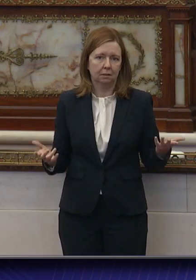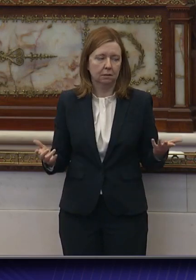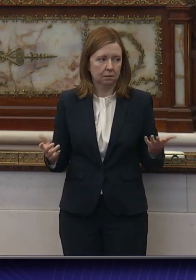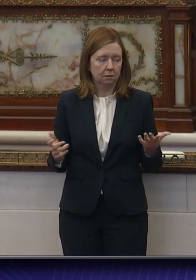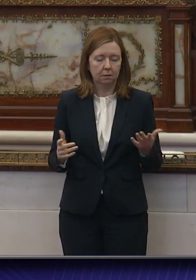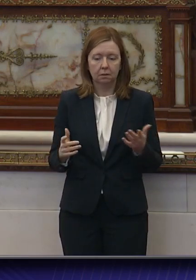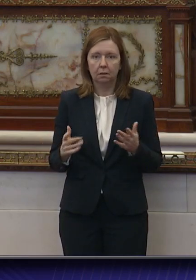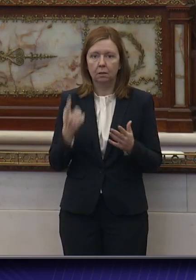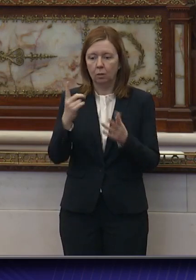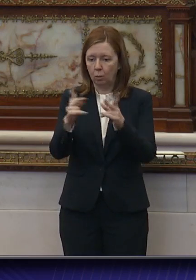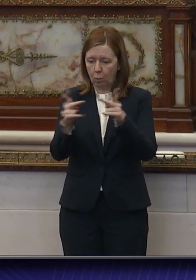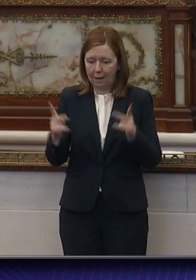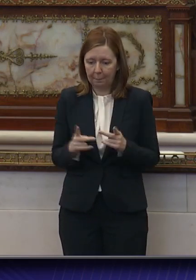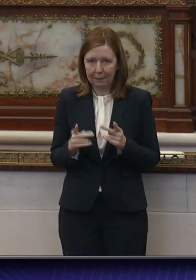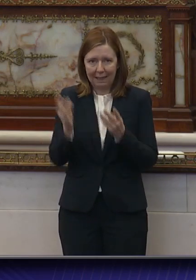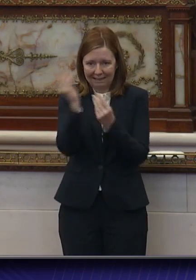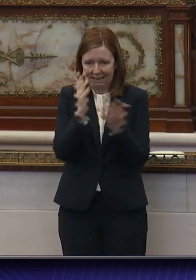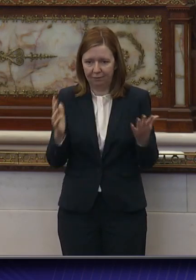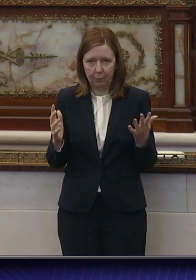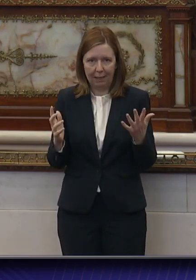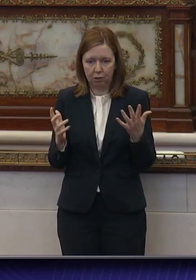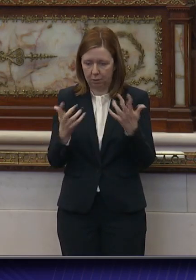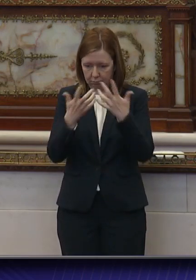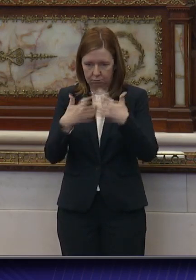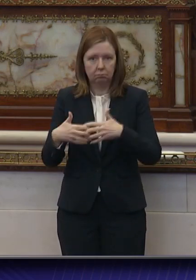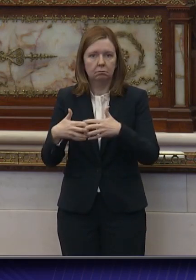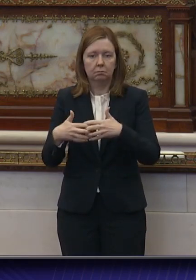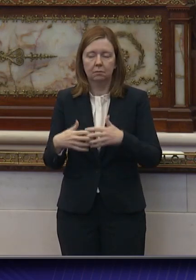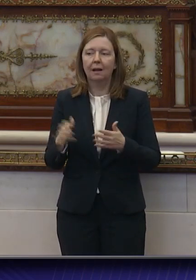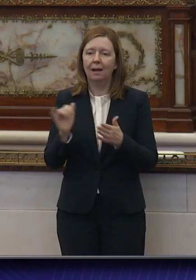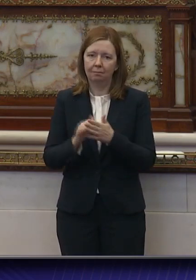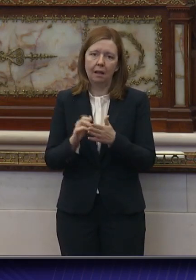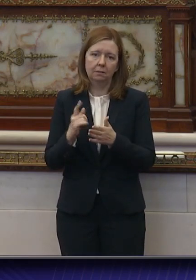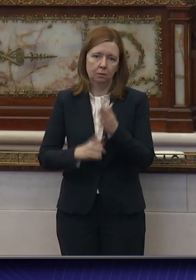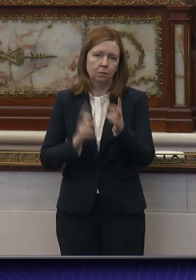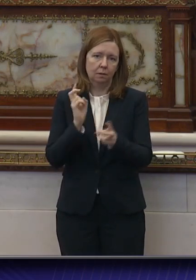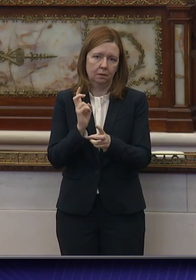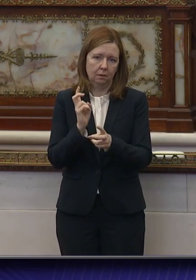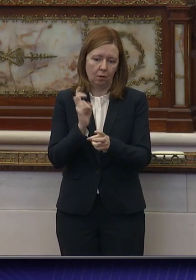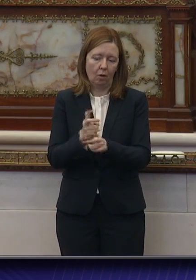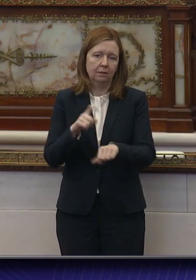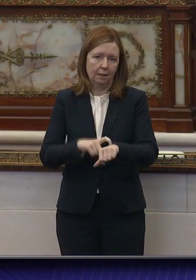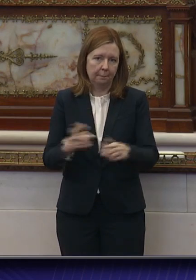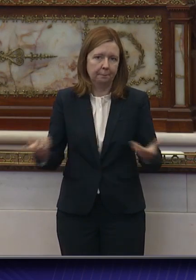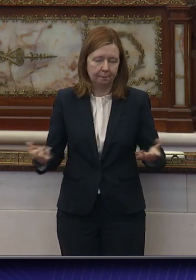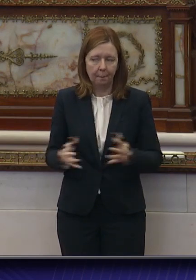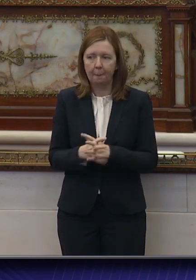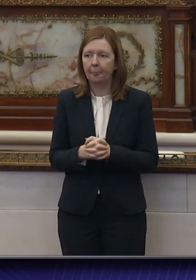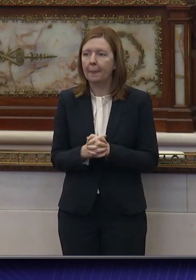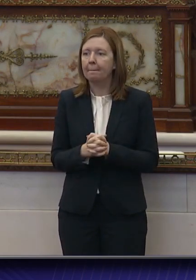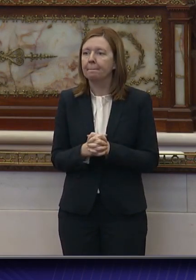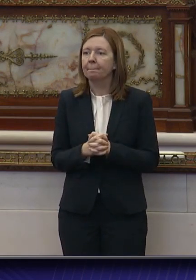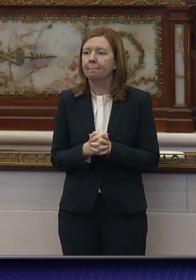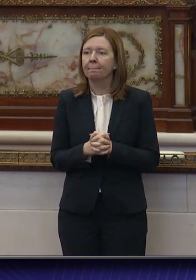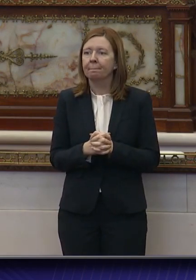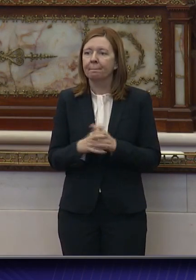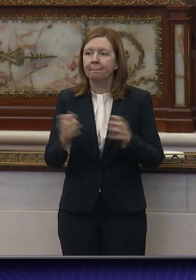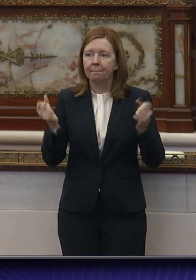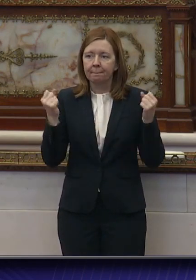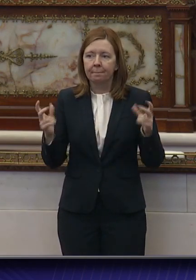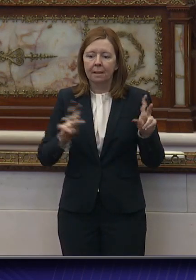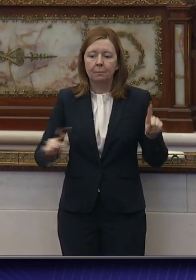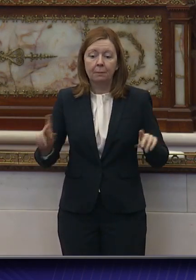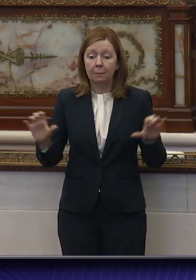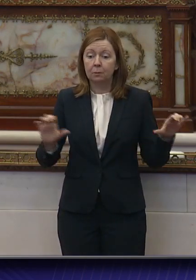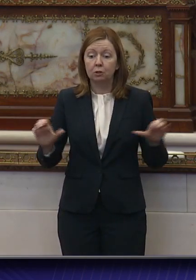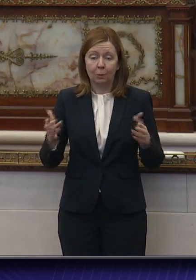point of information. And that's the difficulty that is before us. Because a lot of people are